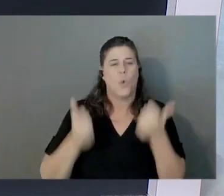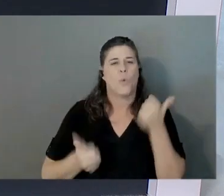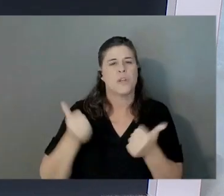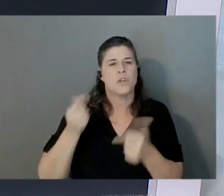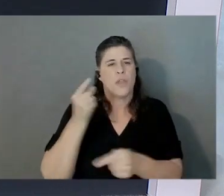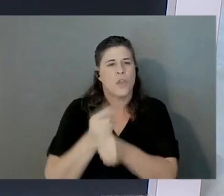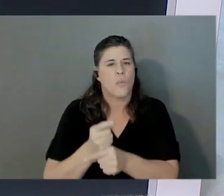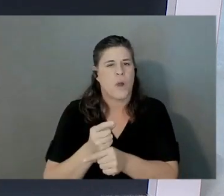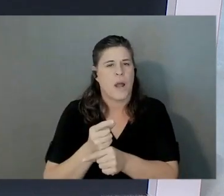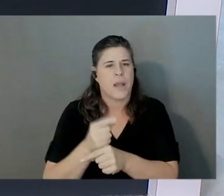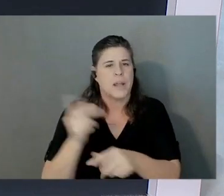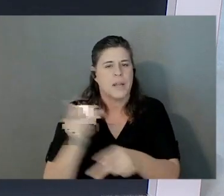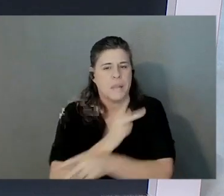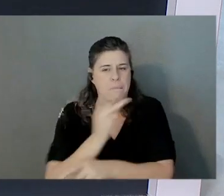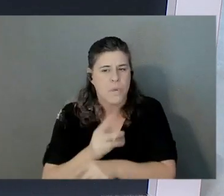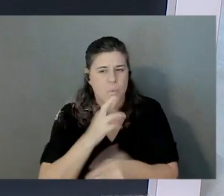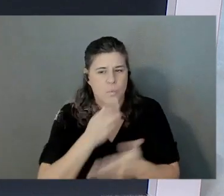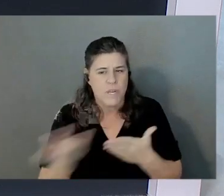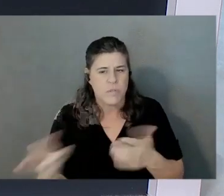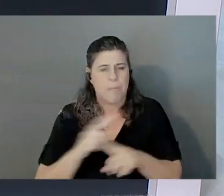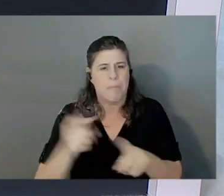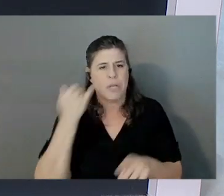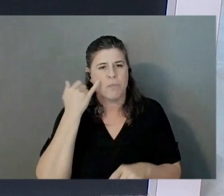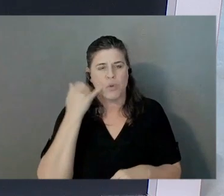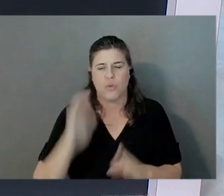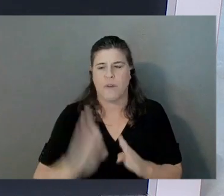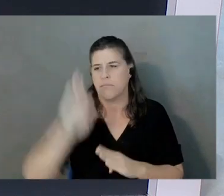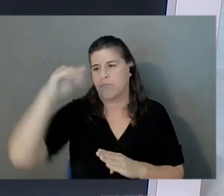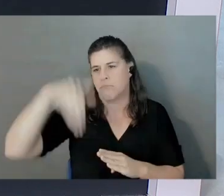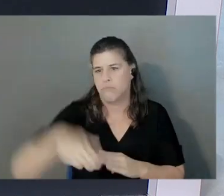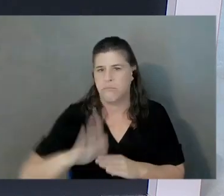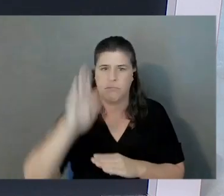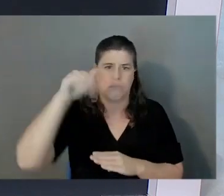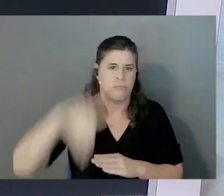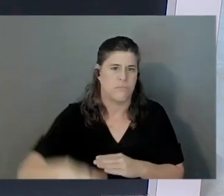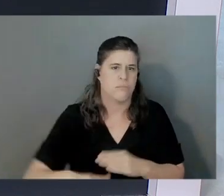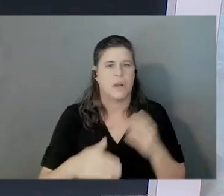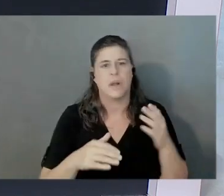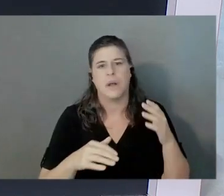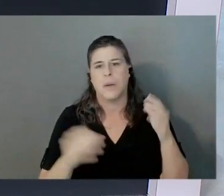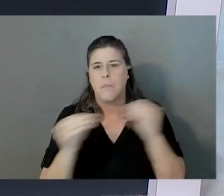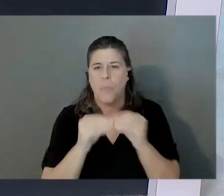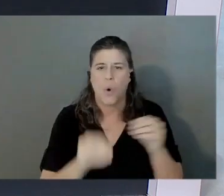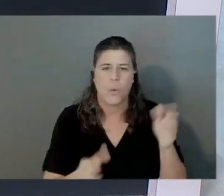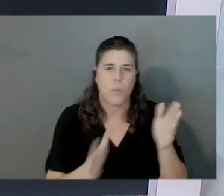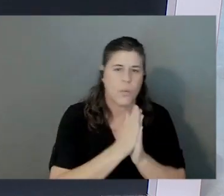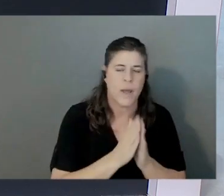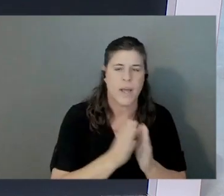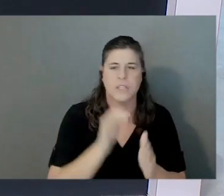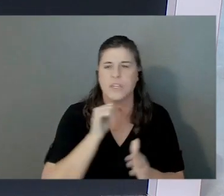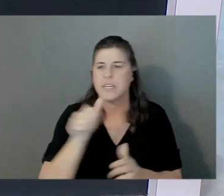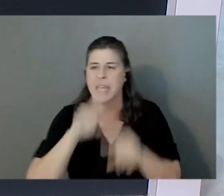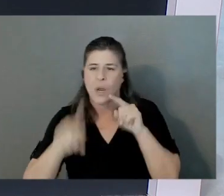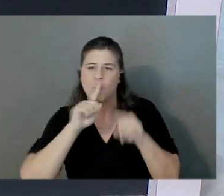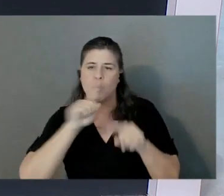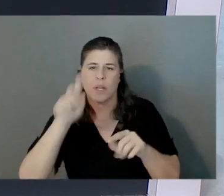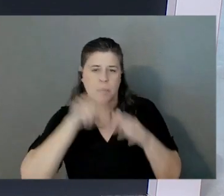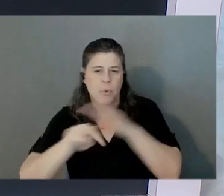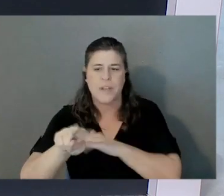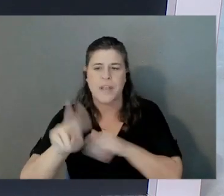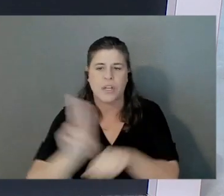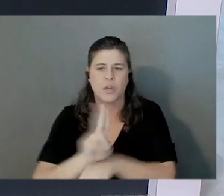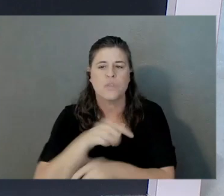resources. Whereas if you have sporadic requests, you can't predict the use case you just mentioned, then serverless is better,